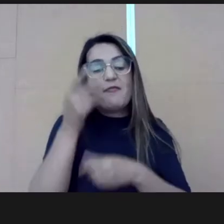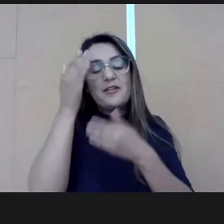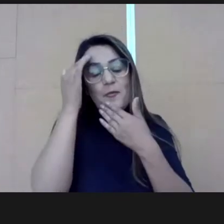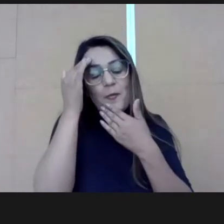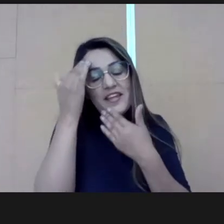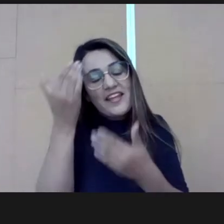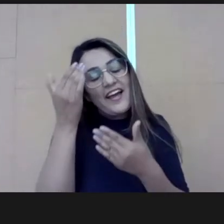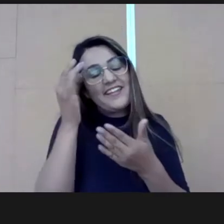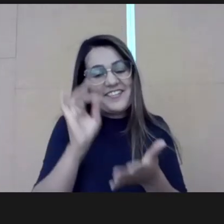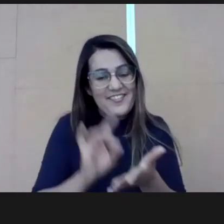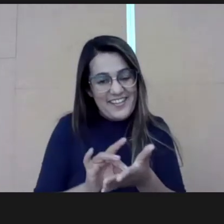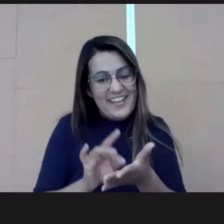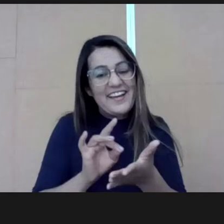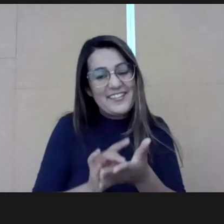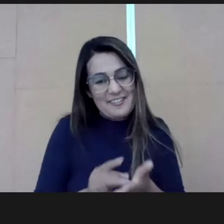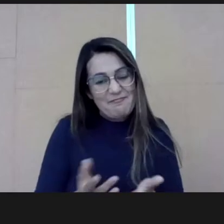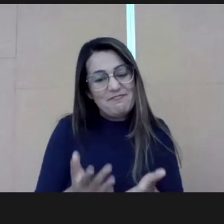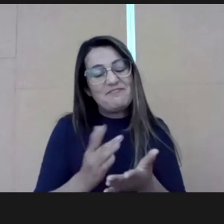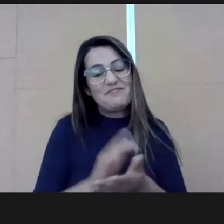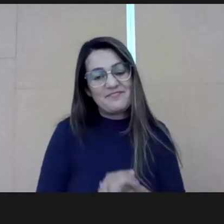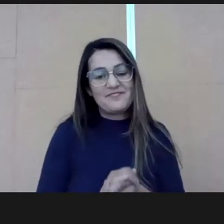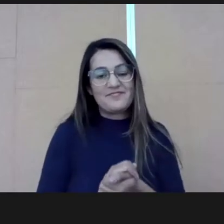Thank you very much.